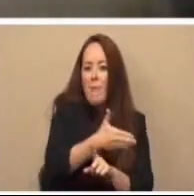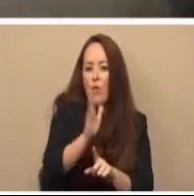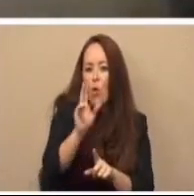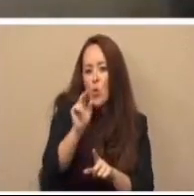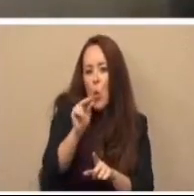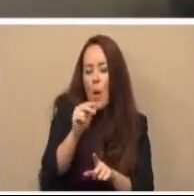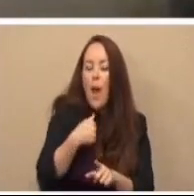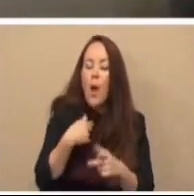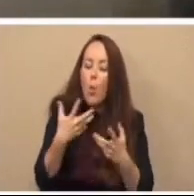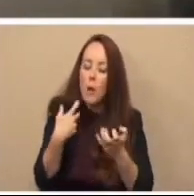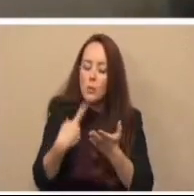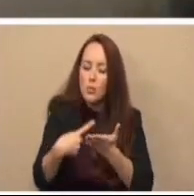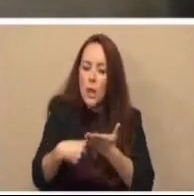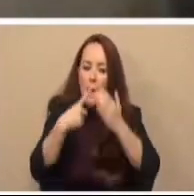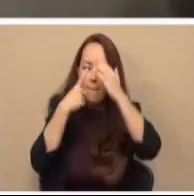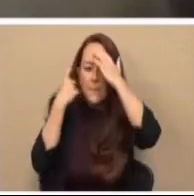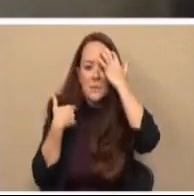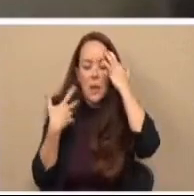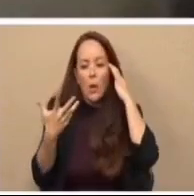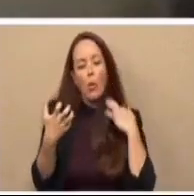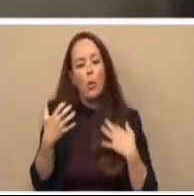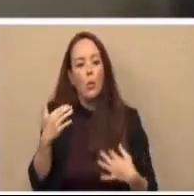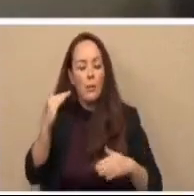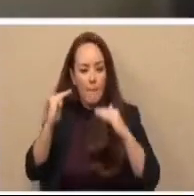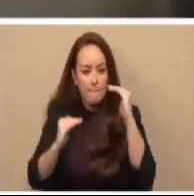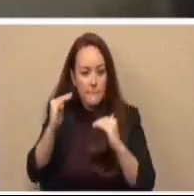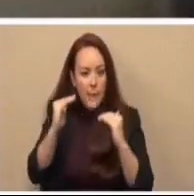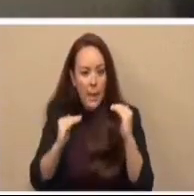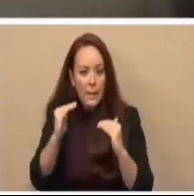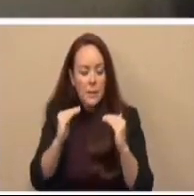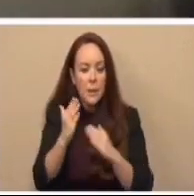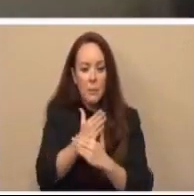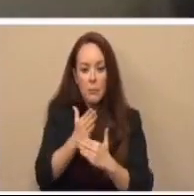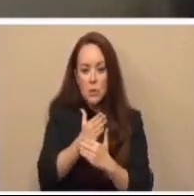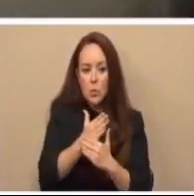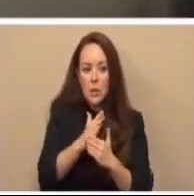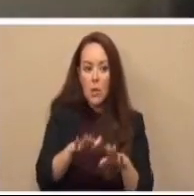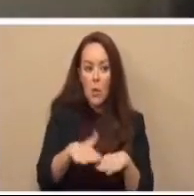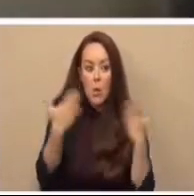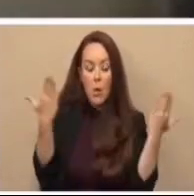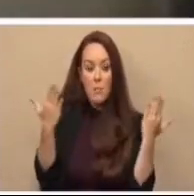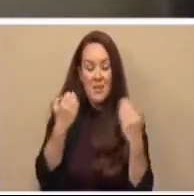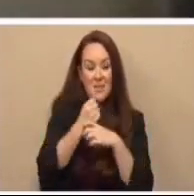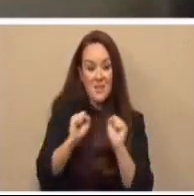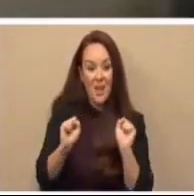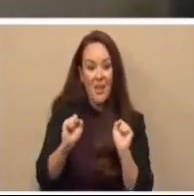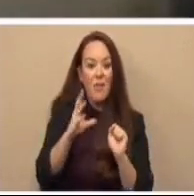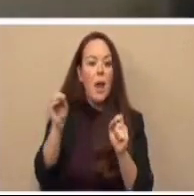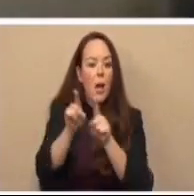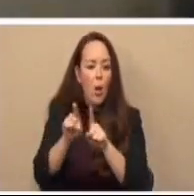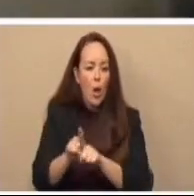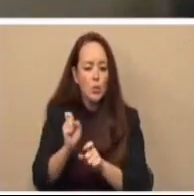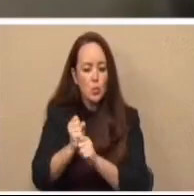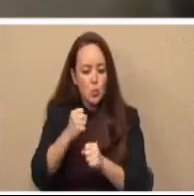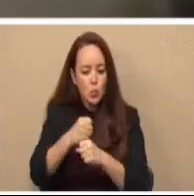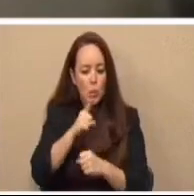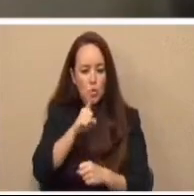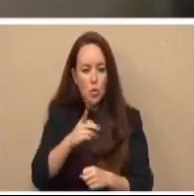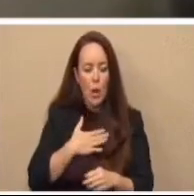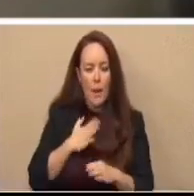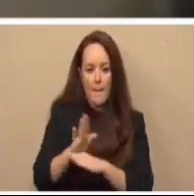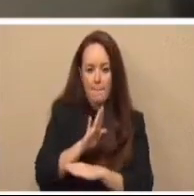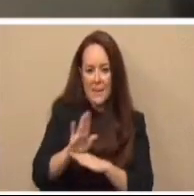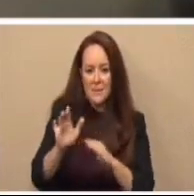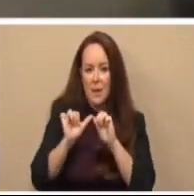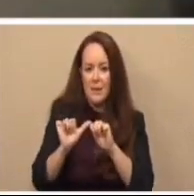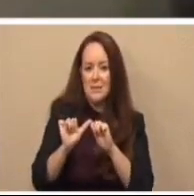because we're going to talk a lot about the balance between opening safe and also making sure that our businesses